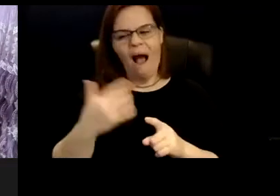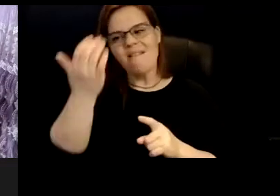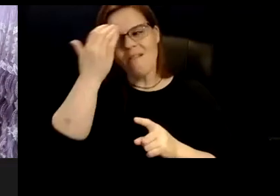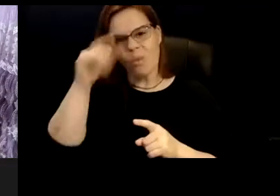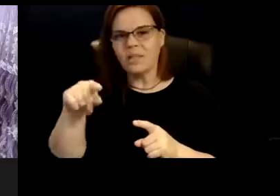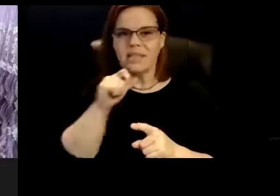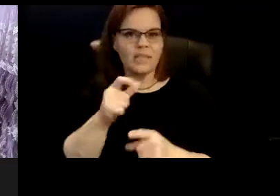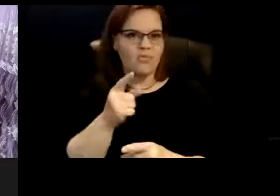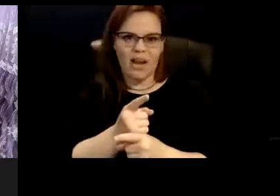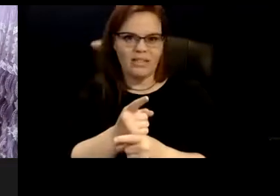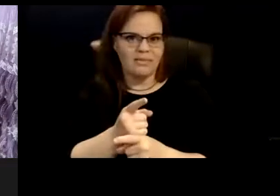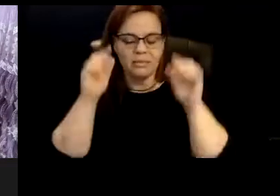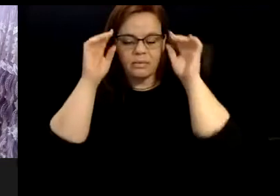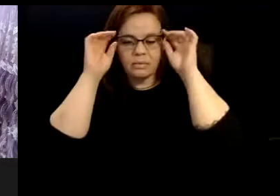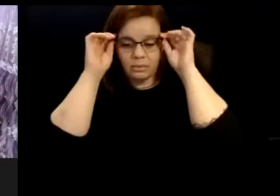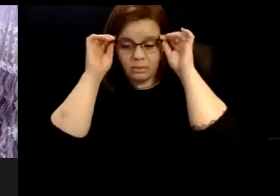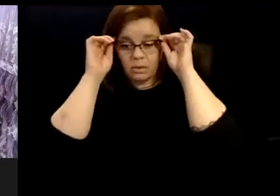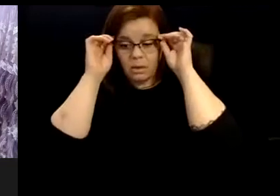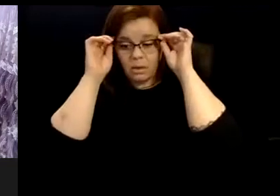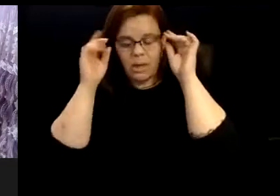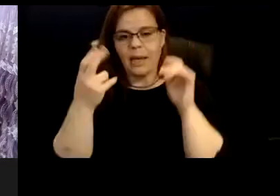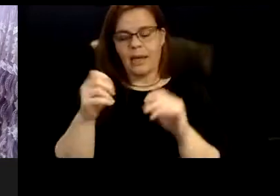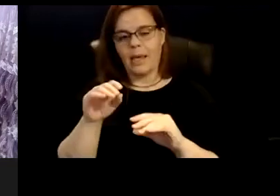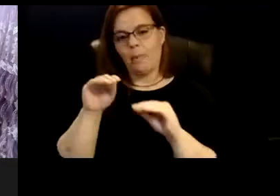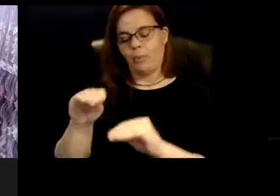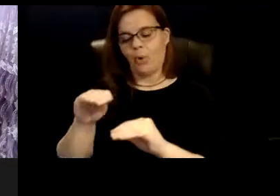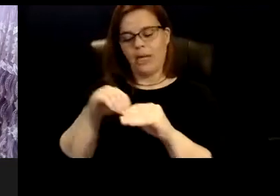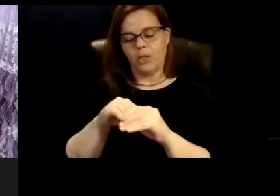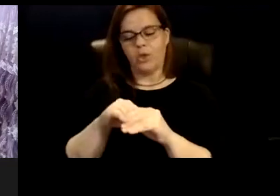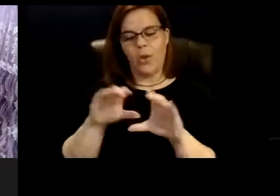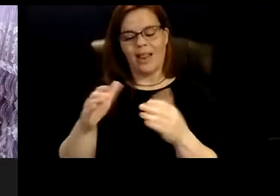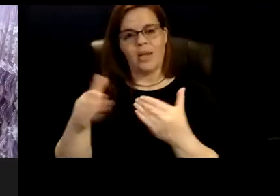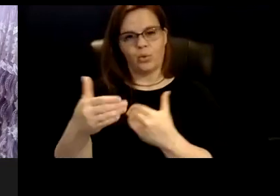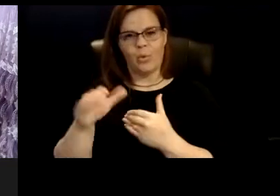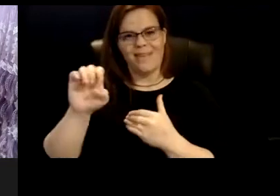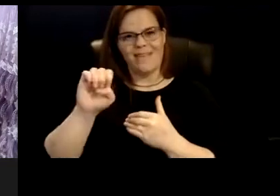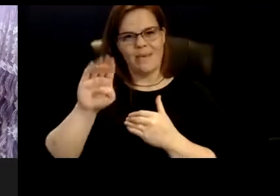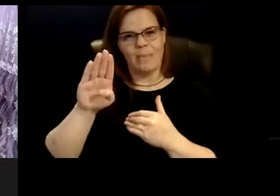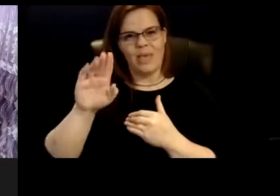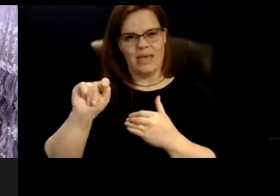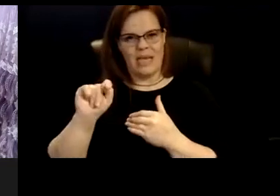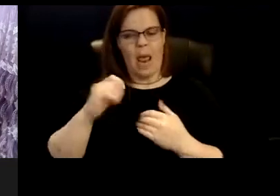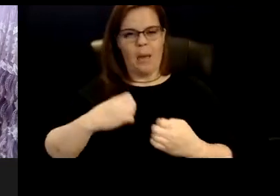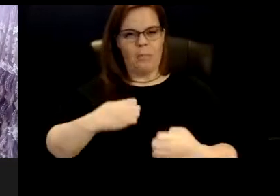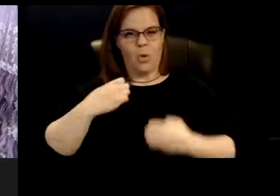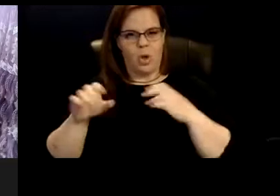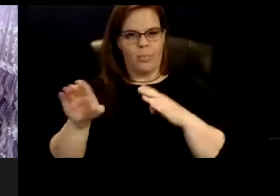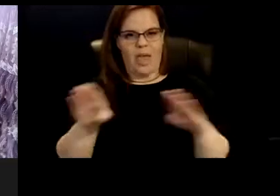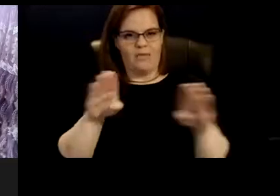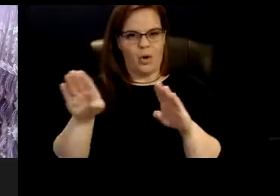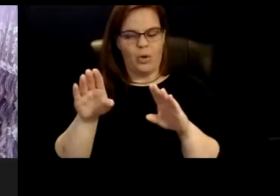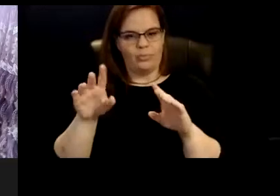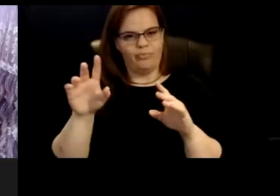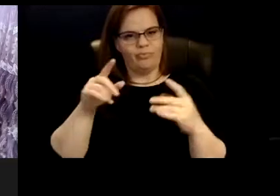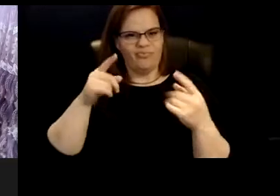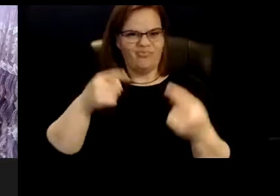a, what I call an EBD classroom, like emotional behavioral disorder classroom. They saw his, uh, behavior and learning